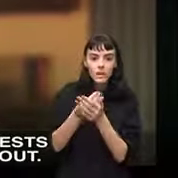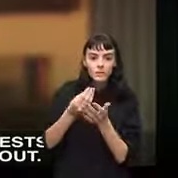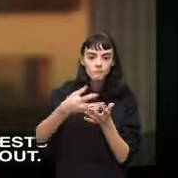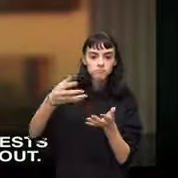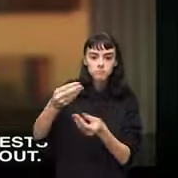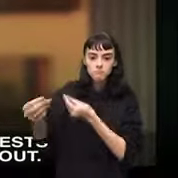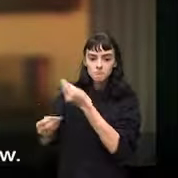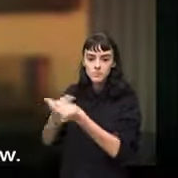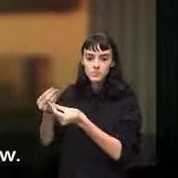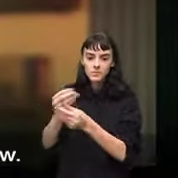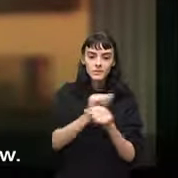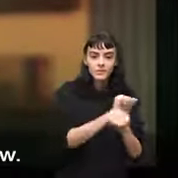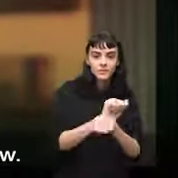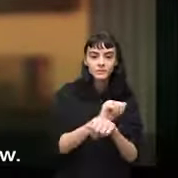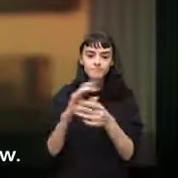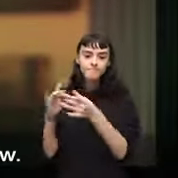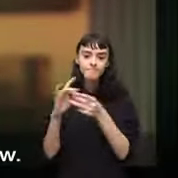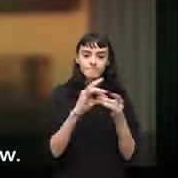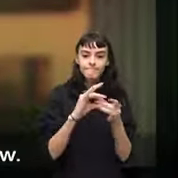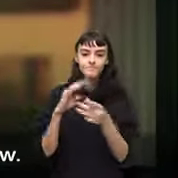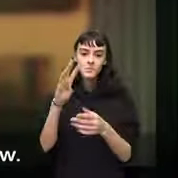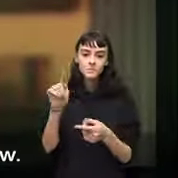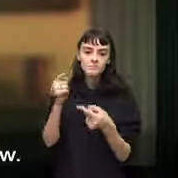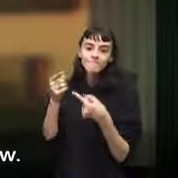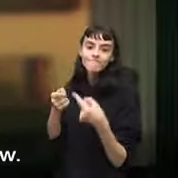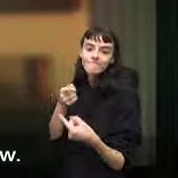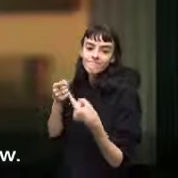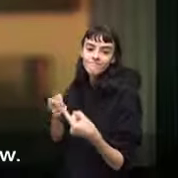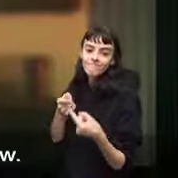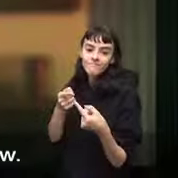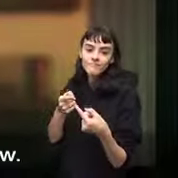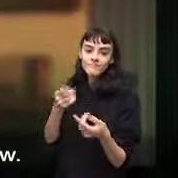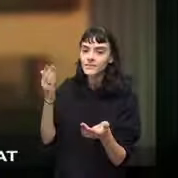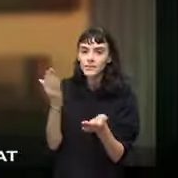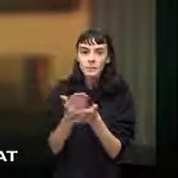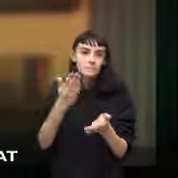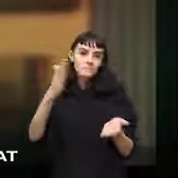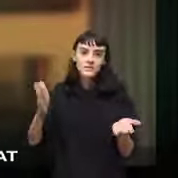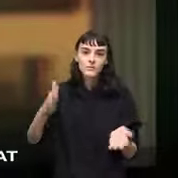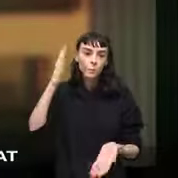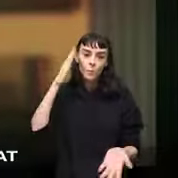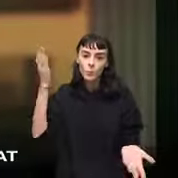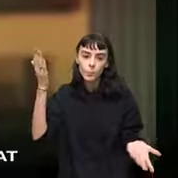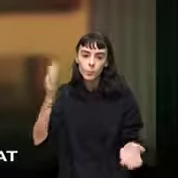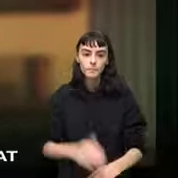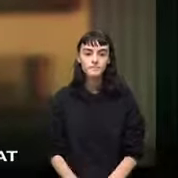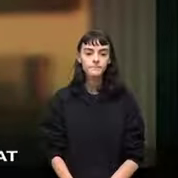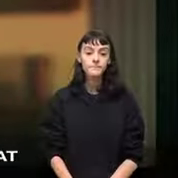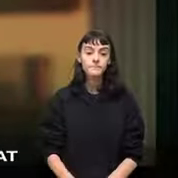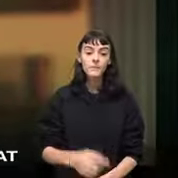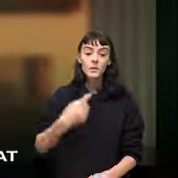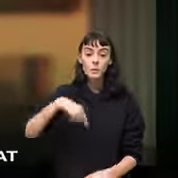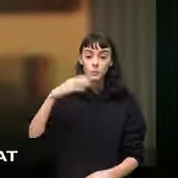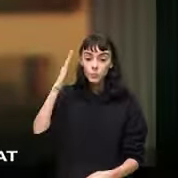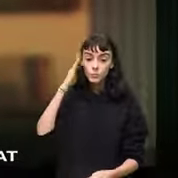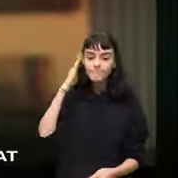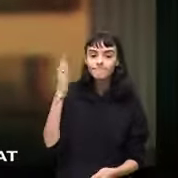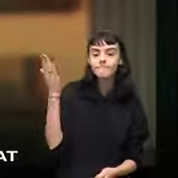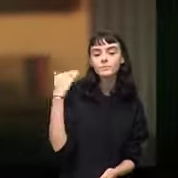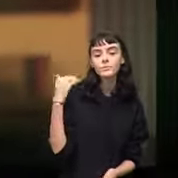thrown slavery out we'll never know the fact is we'll never know but what we do know